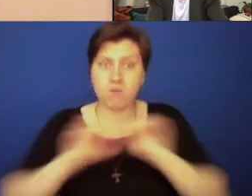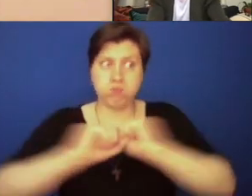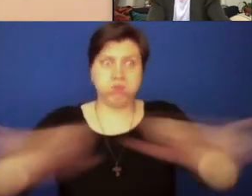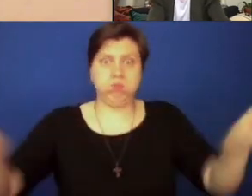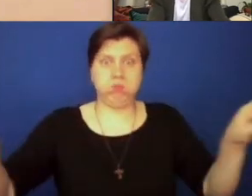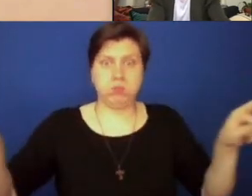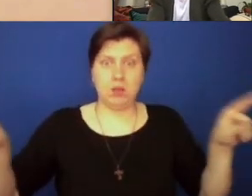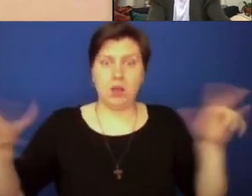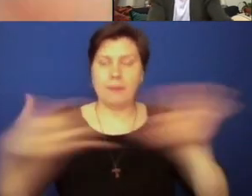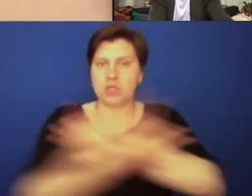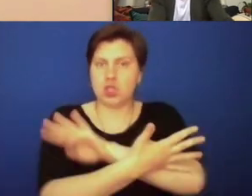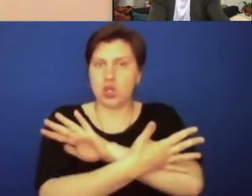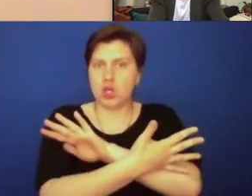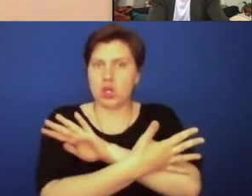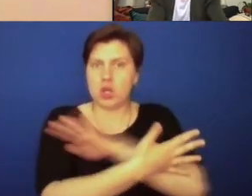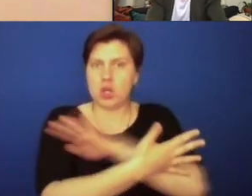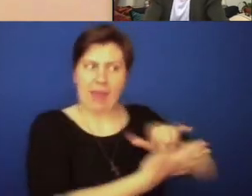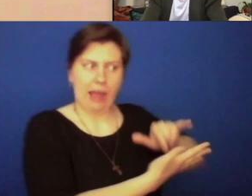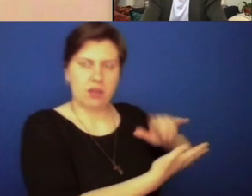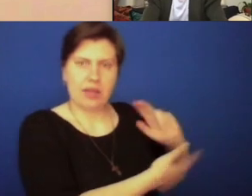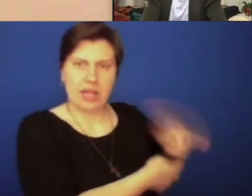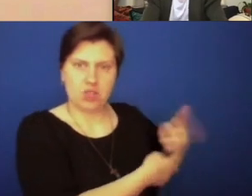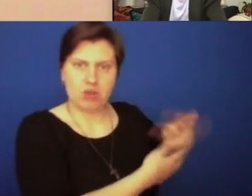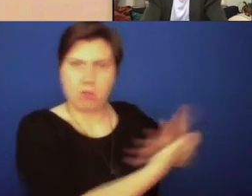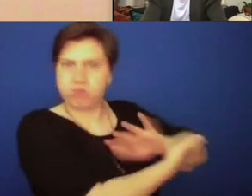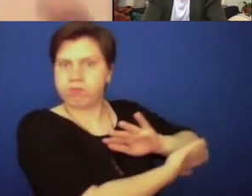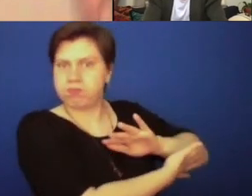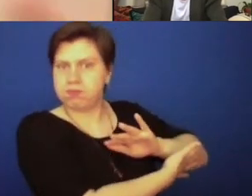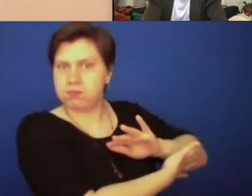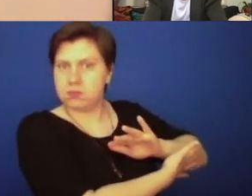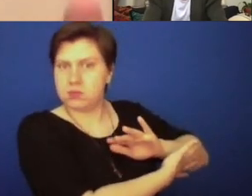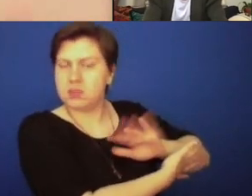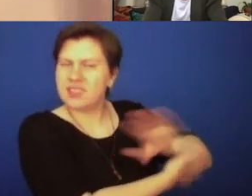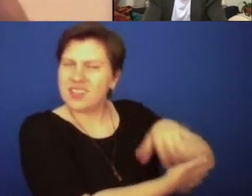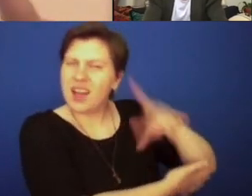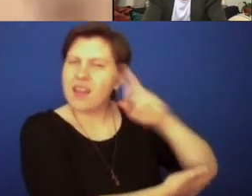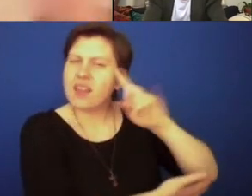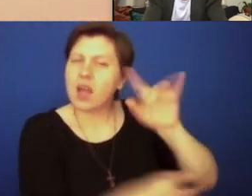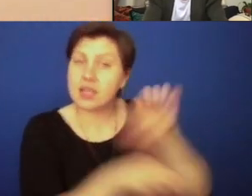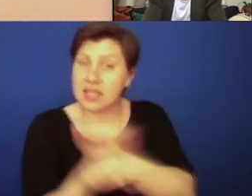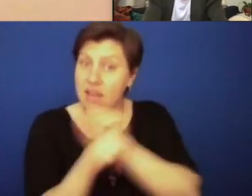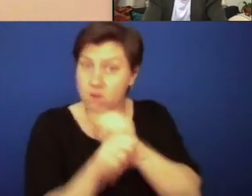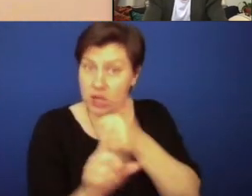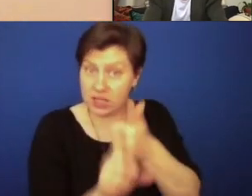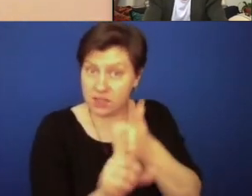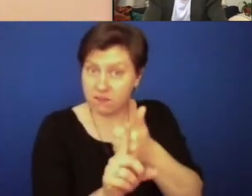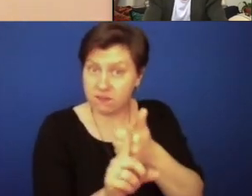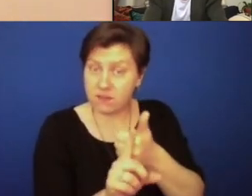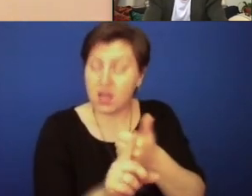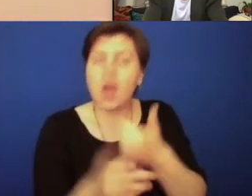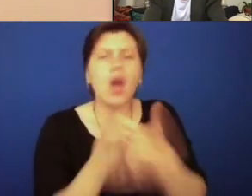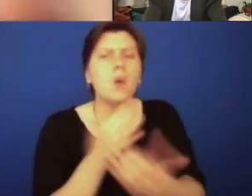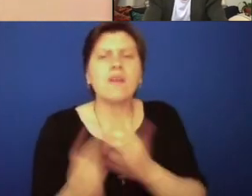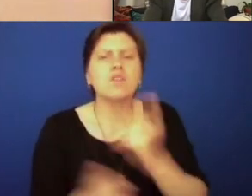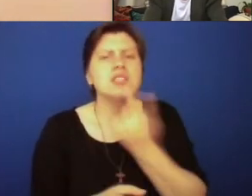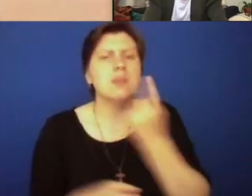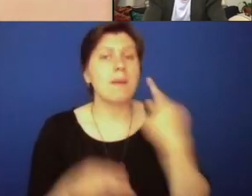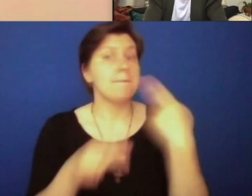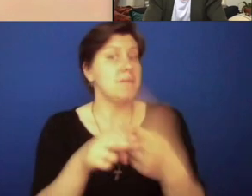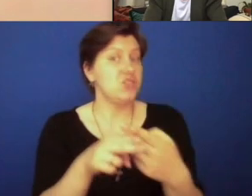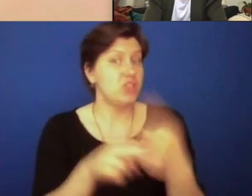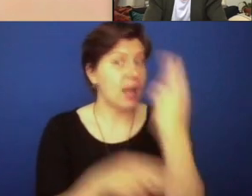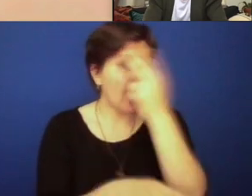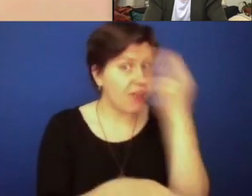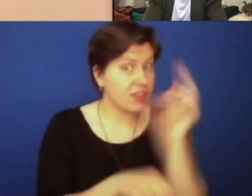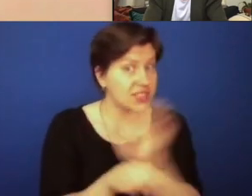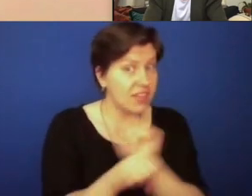deployed to be able to obscure this history. Um, I, you I think about it in terms of sort of slavery itself. Anytime someone has